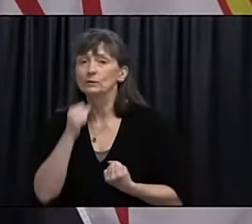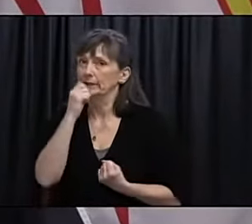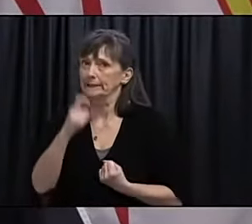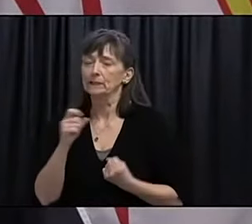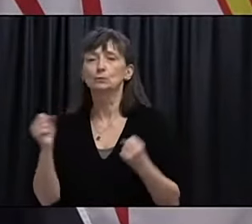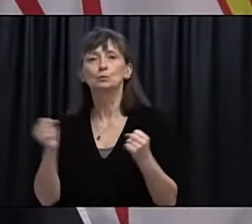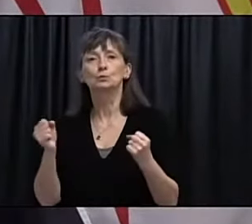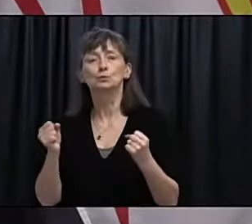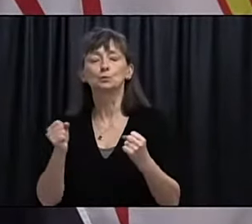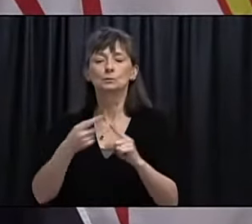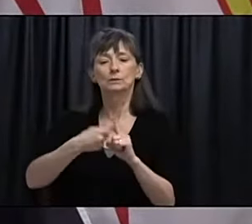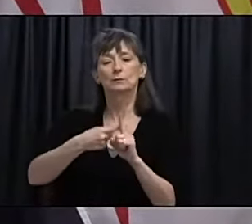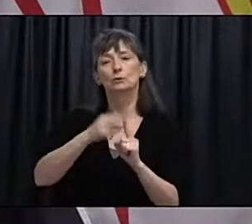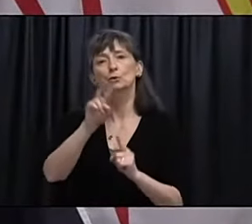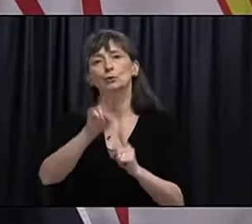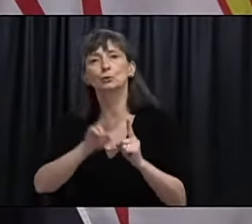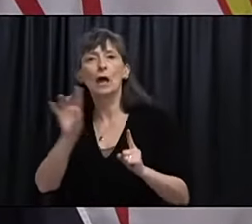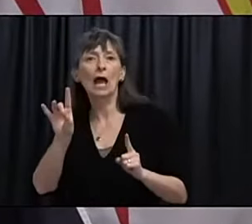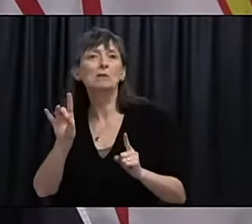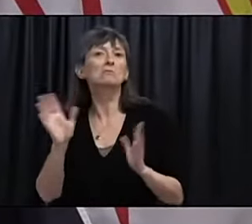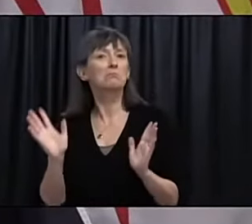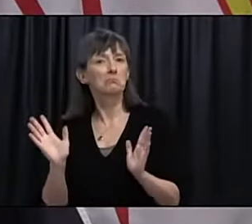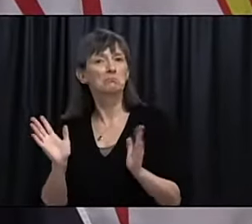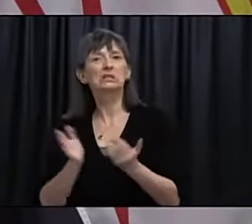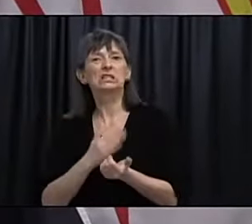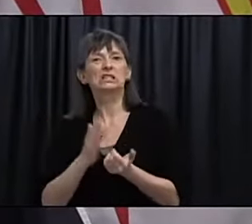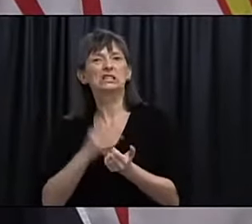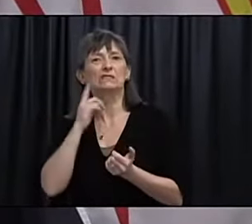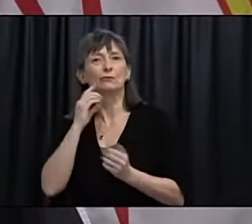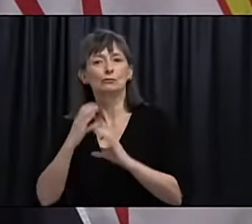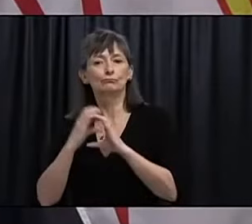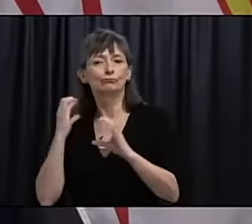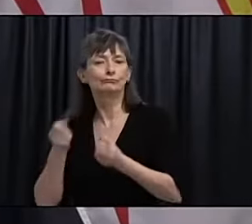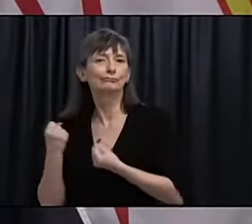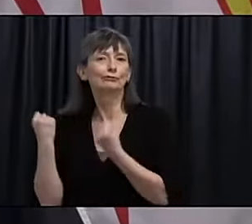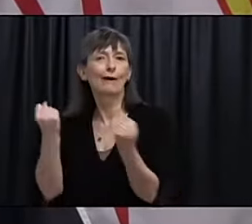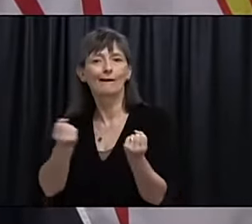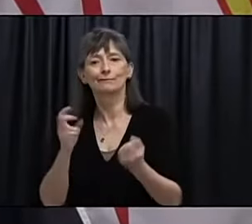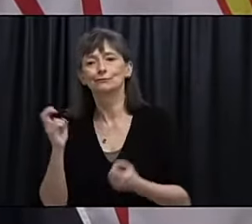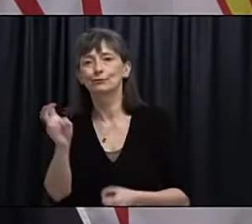between 2 and 8 degrees Celsius which makes it easier for transportation.